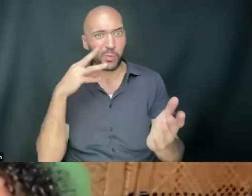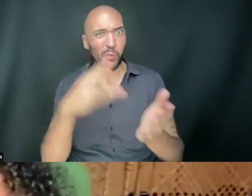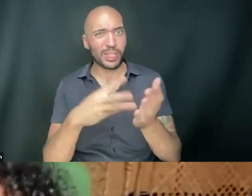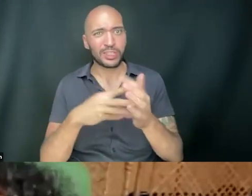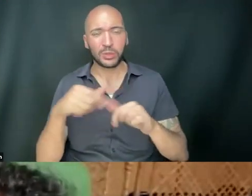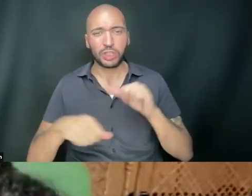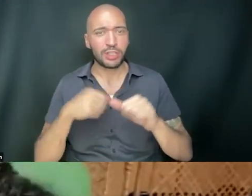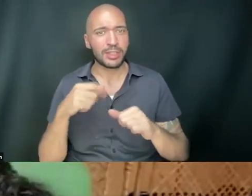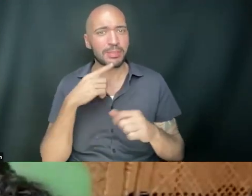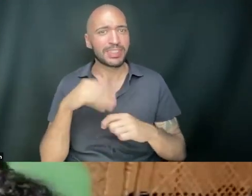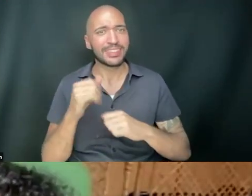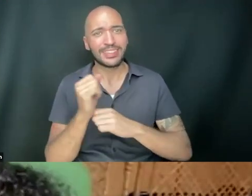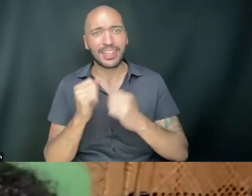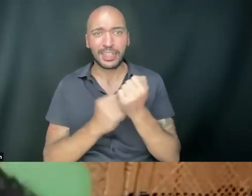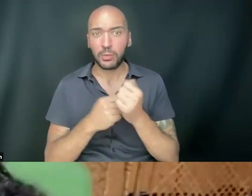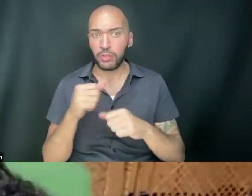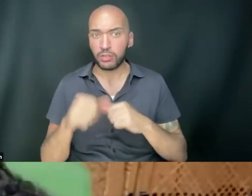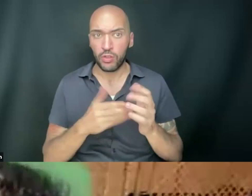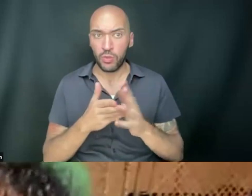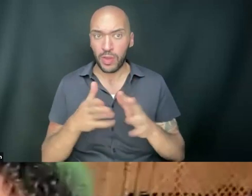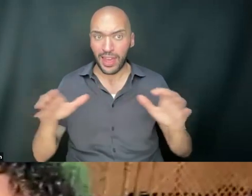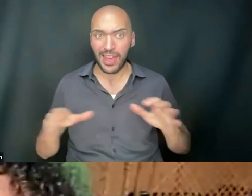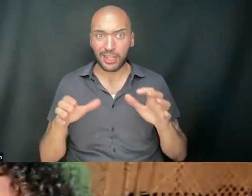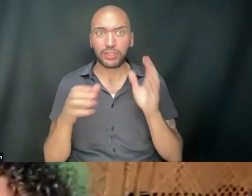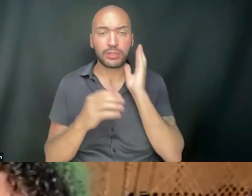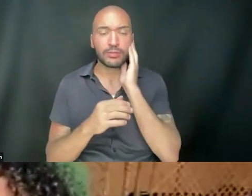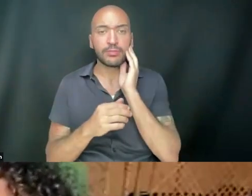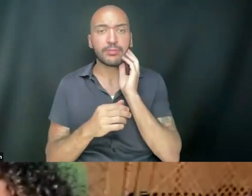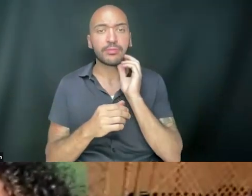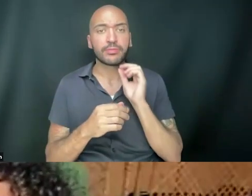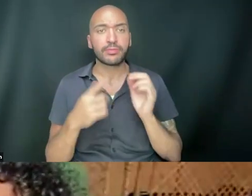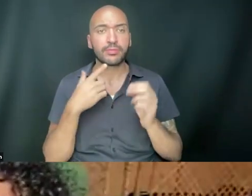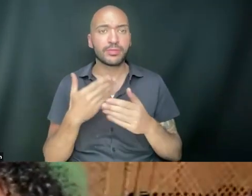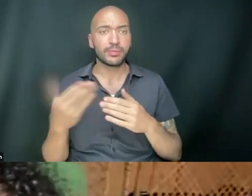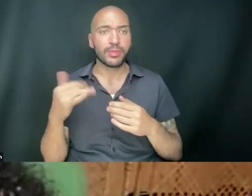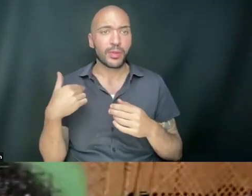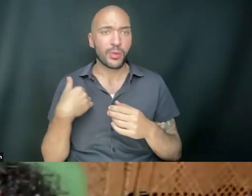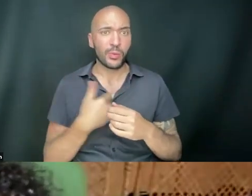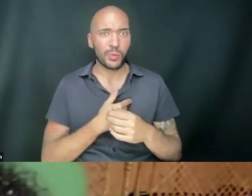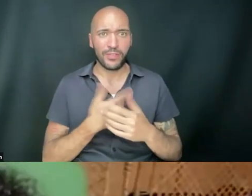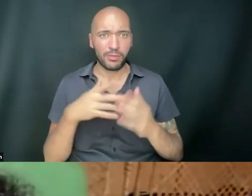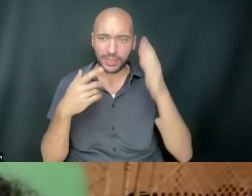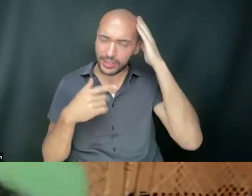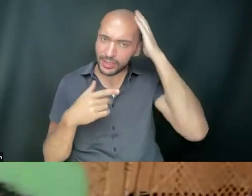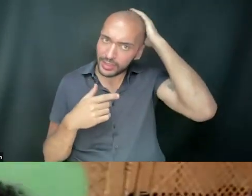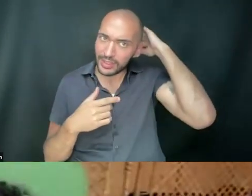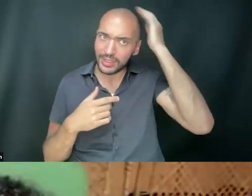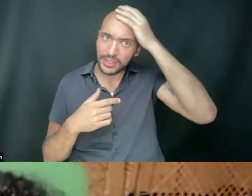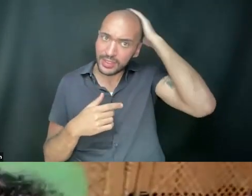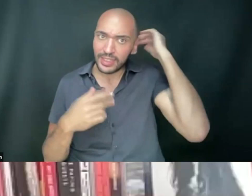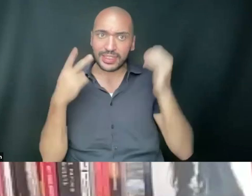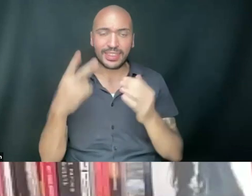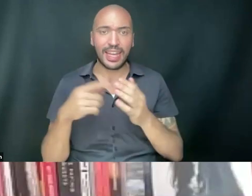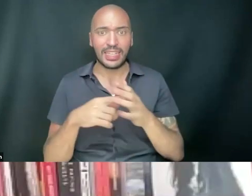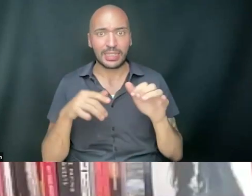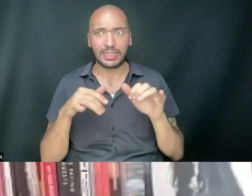another and being in solidarity with another through action, right, is something that we have already seen as a pattern that was made for us.